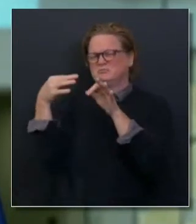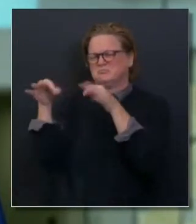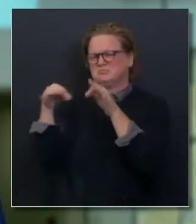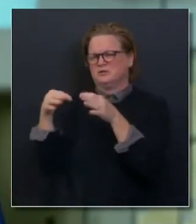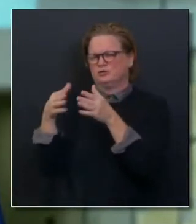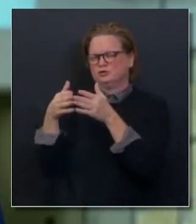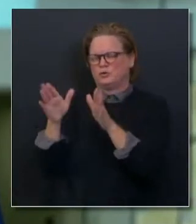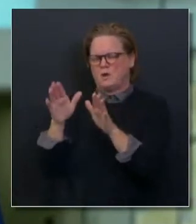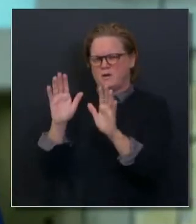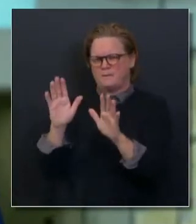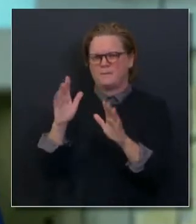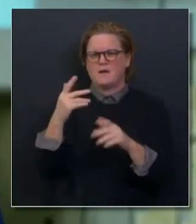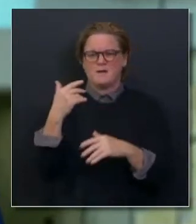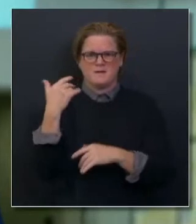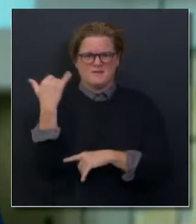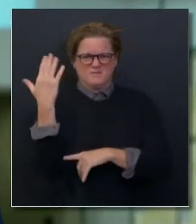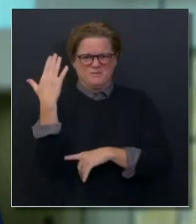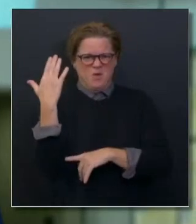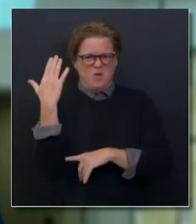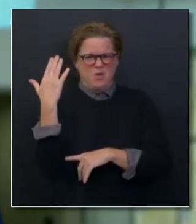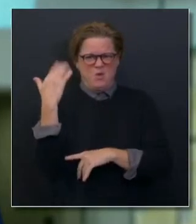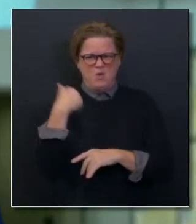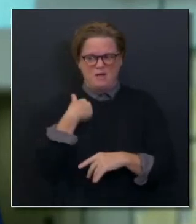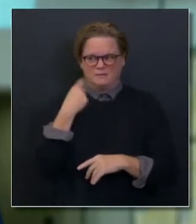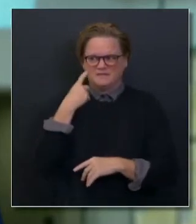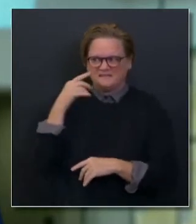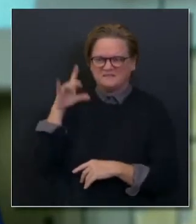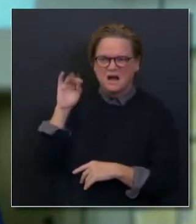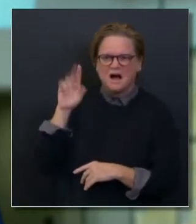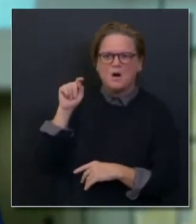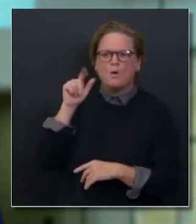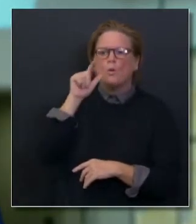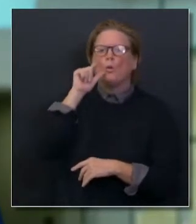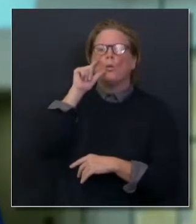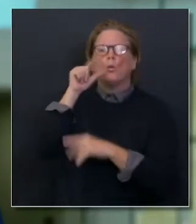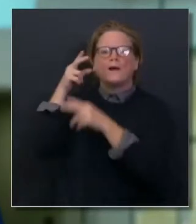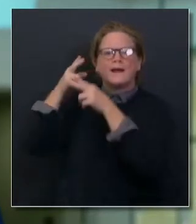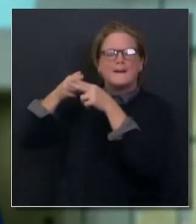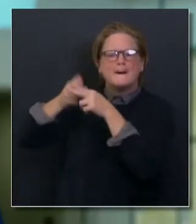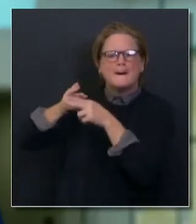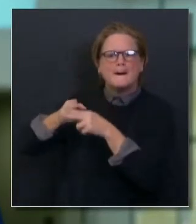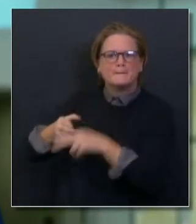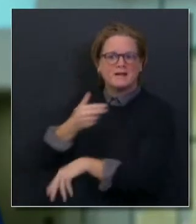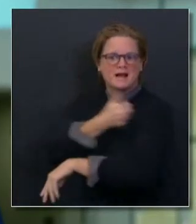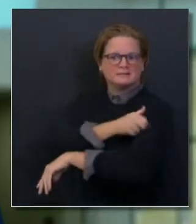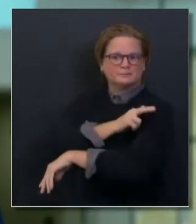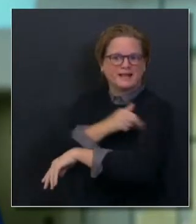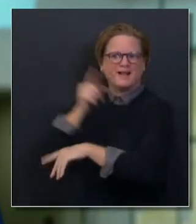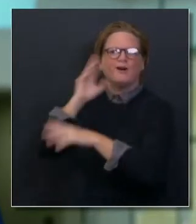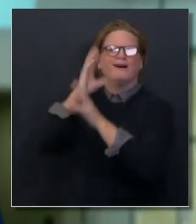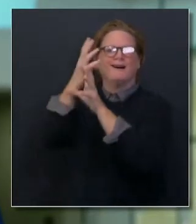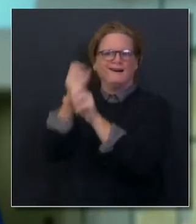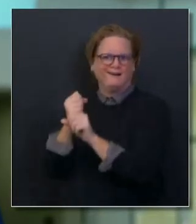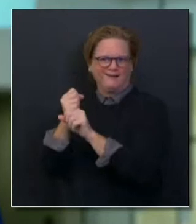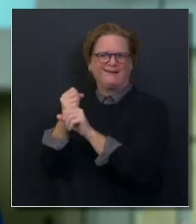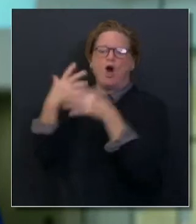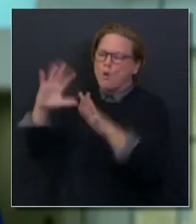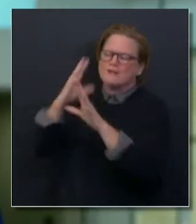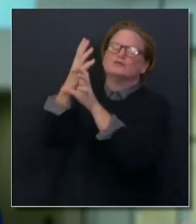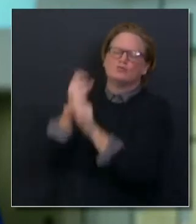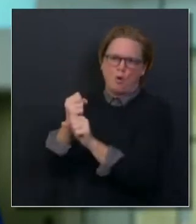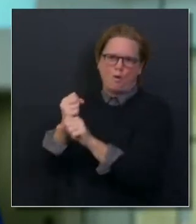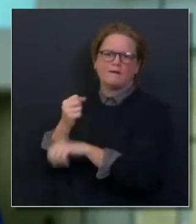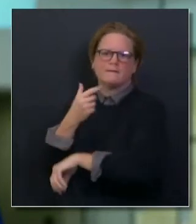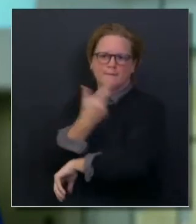morning, we've heard the locations that have received vaccine, but we have not been able to confirm or we haven't confirmed whether